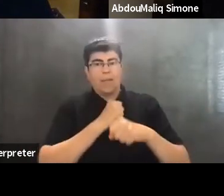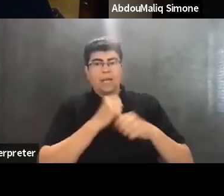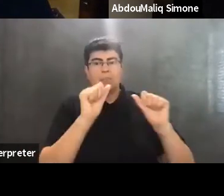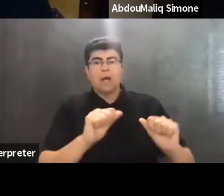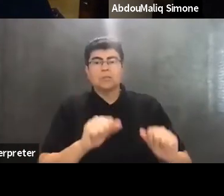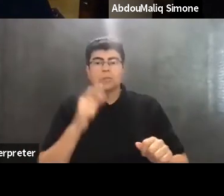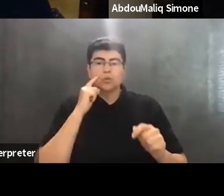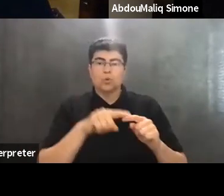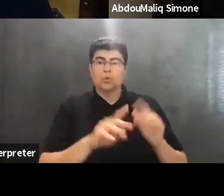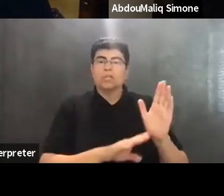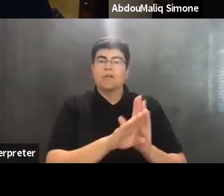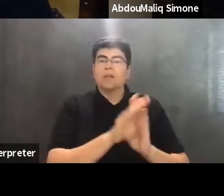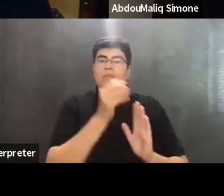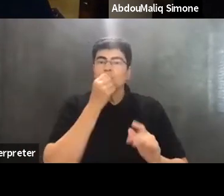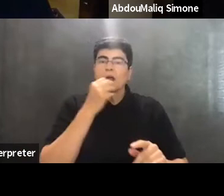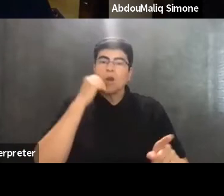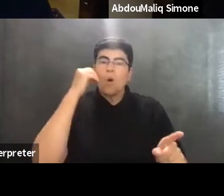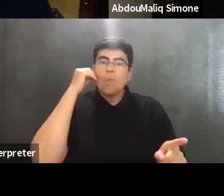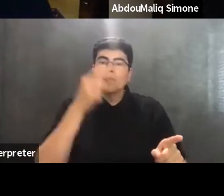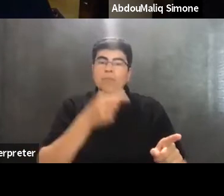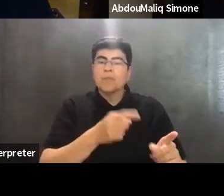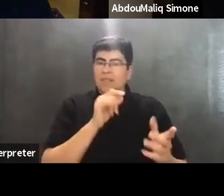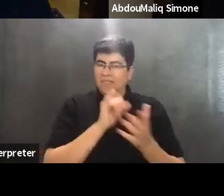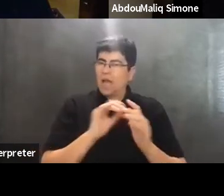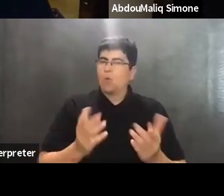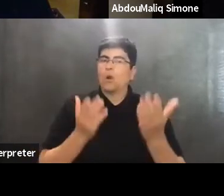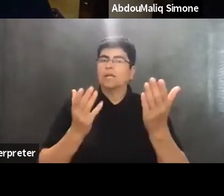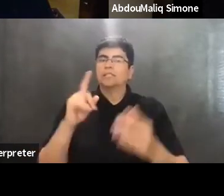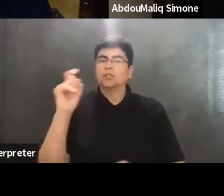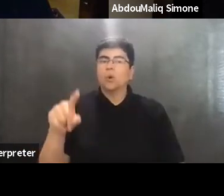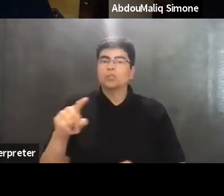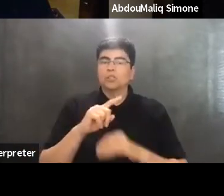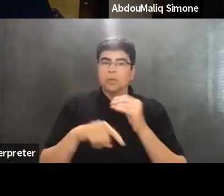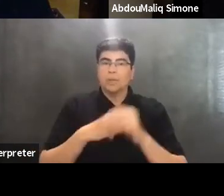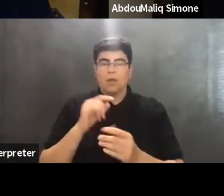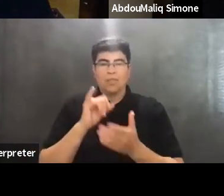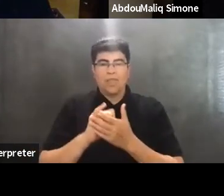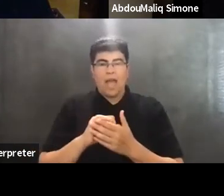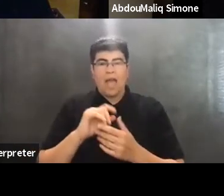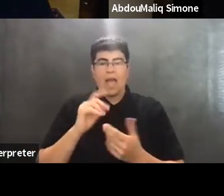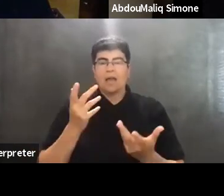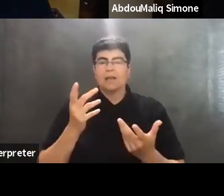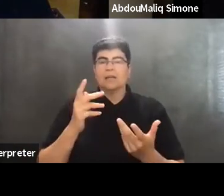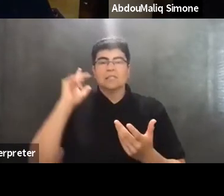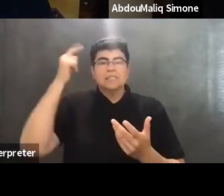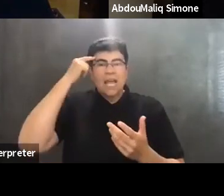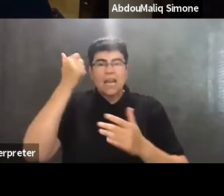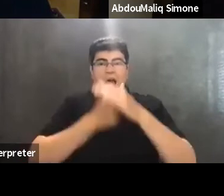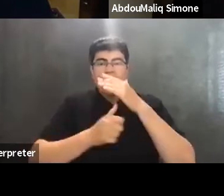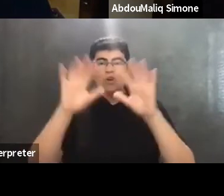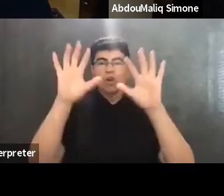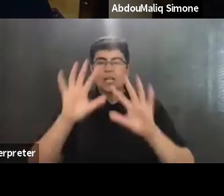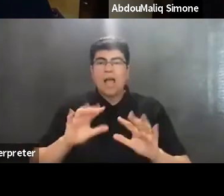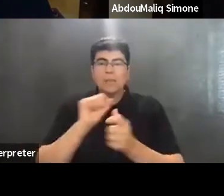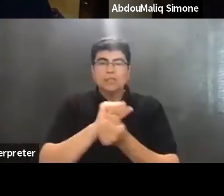to develop the food at home. And this raises questions about the state under climate change. It raises questions